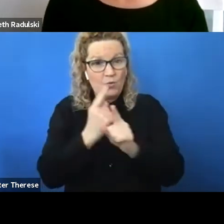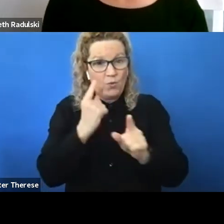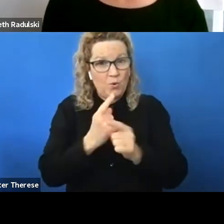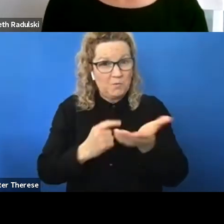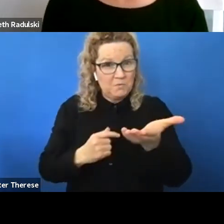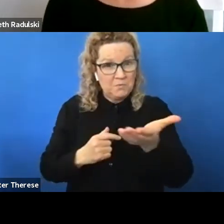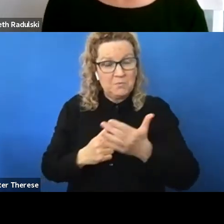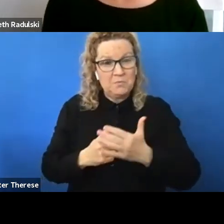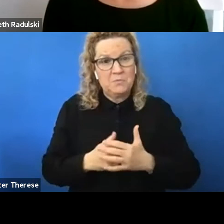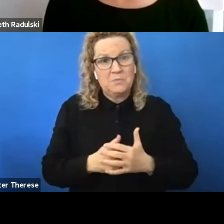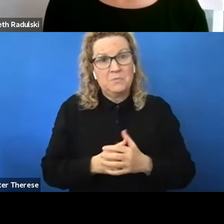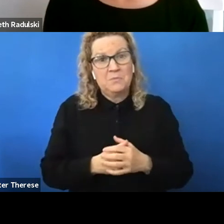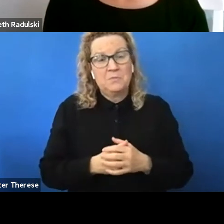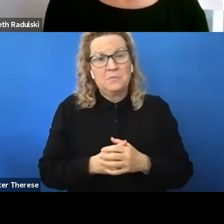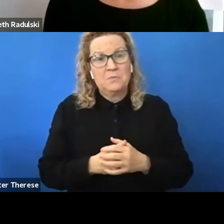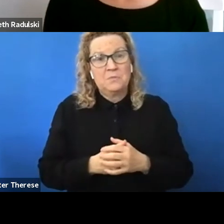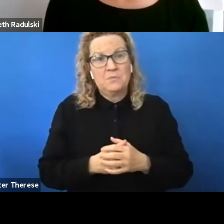or the following comment